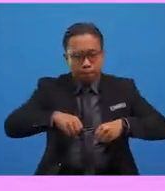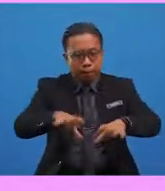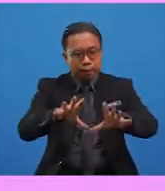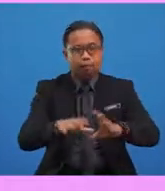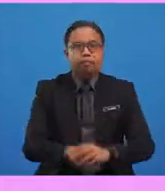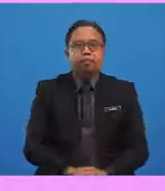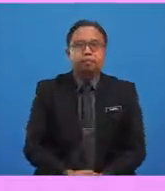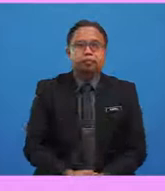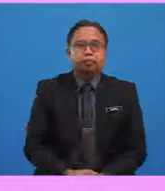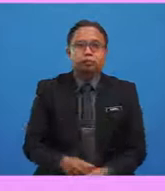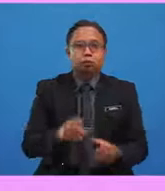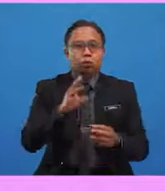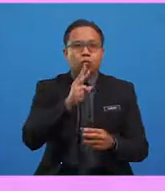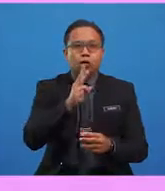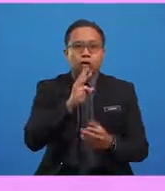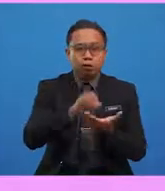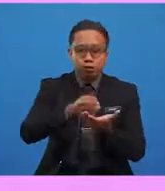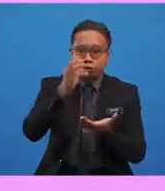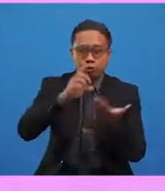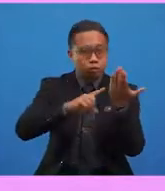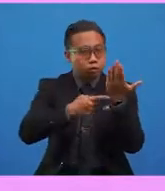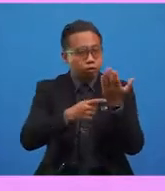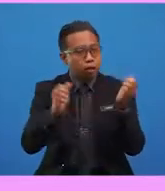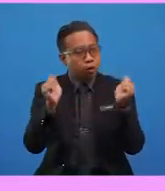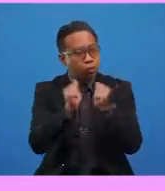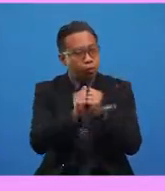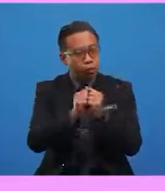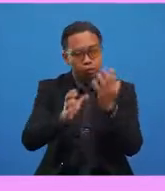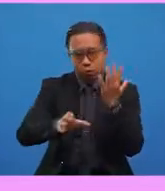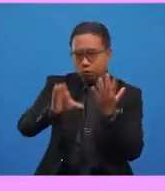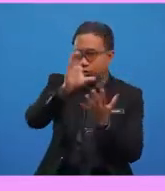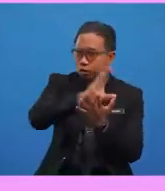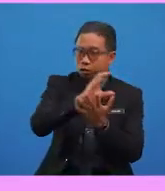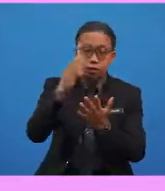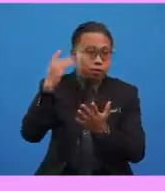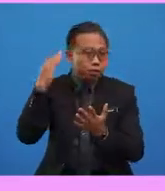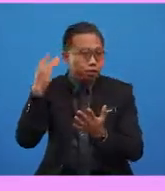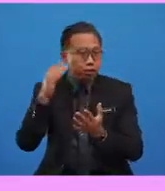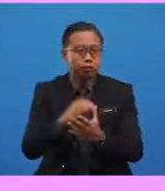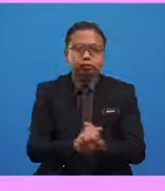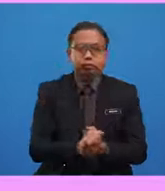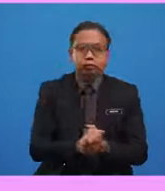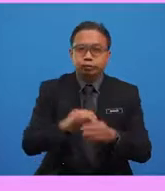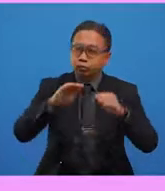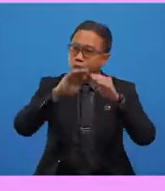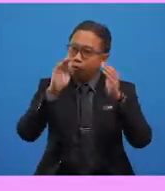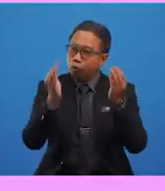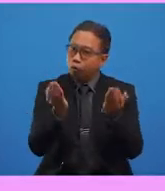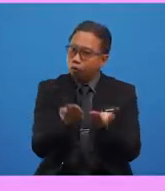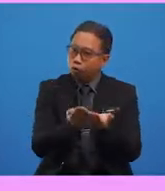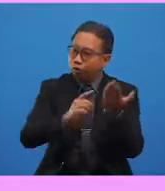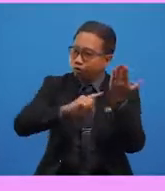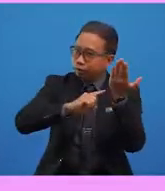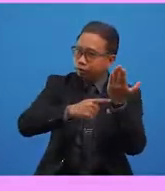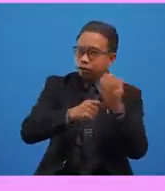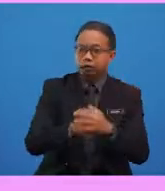The word water bottle starts with the consonant sound W. And the ball starts with the